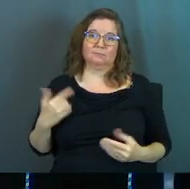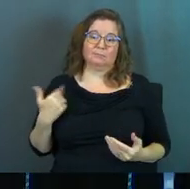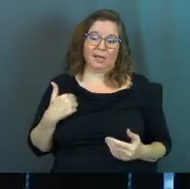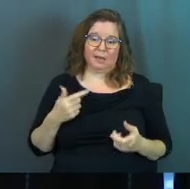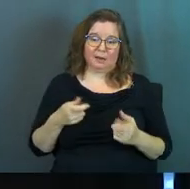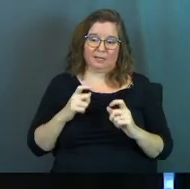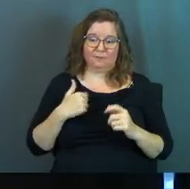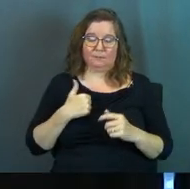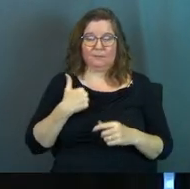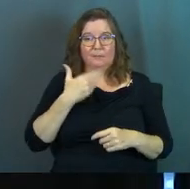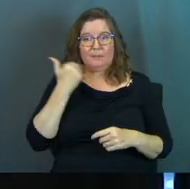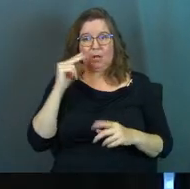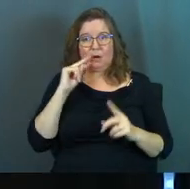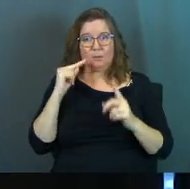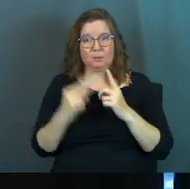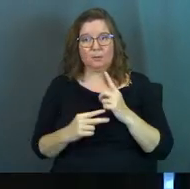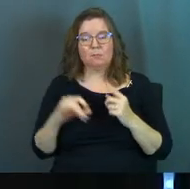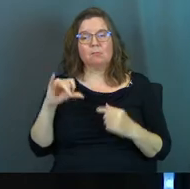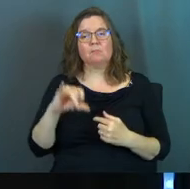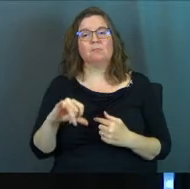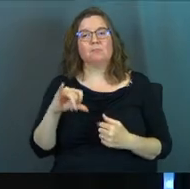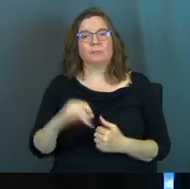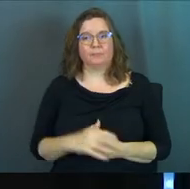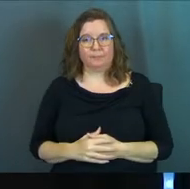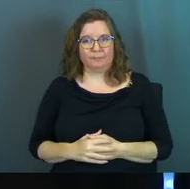and gives you a better perspective on the whole thing.